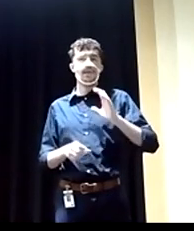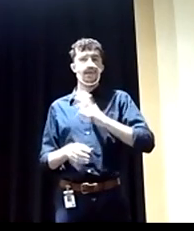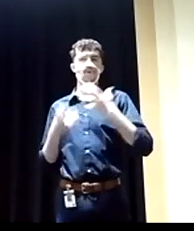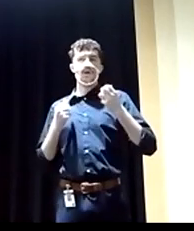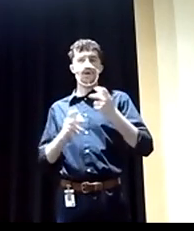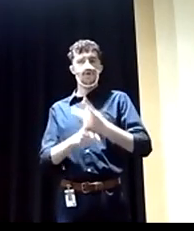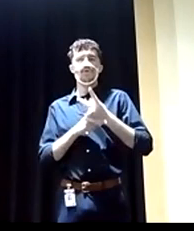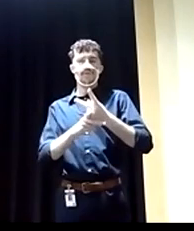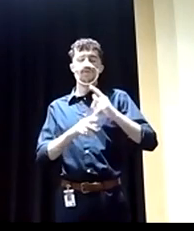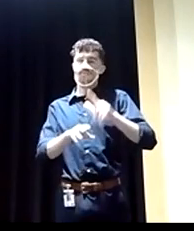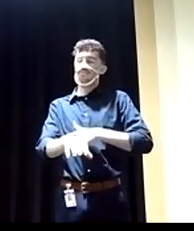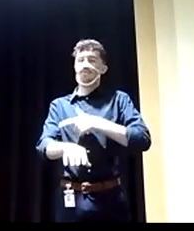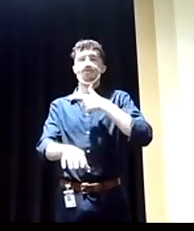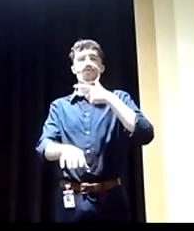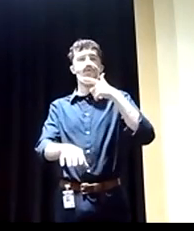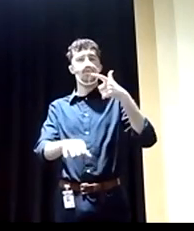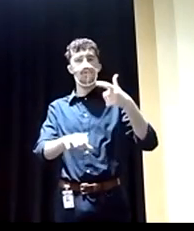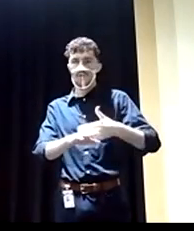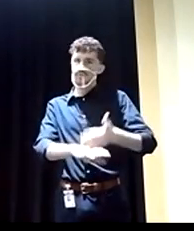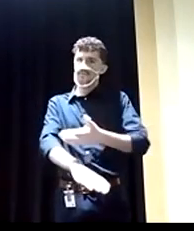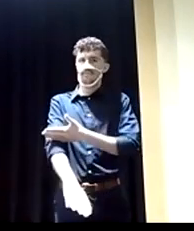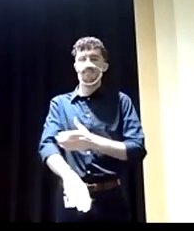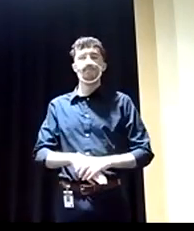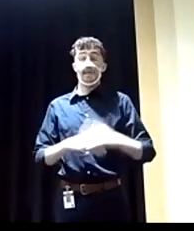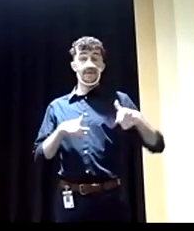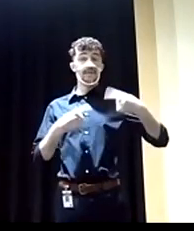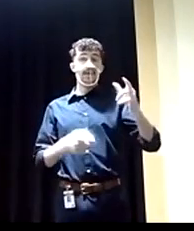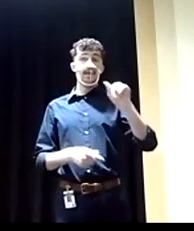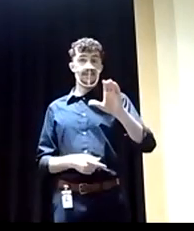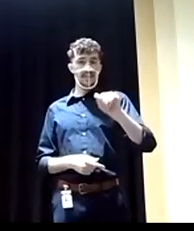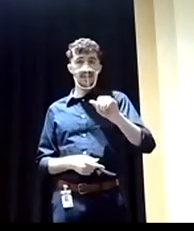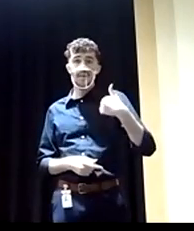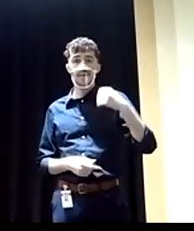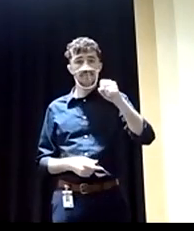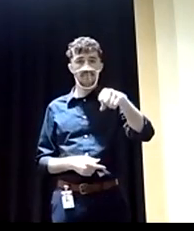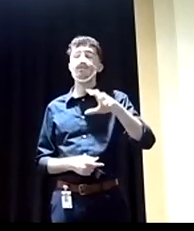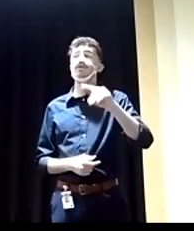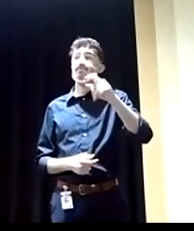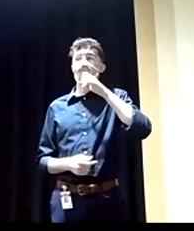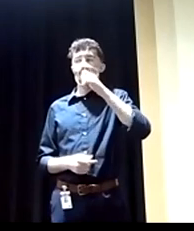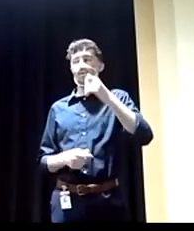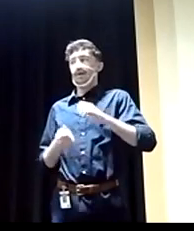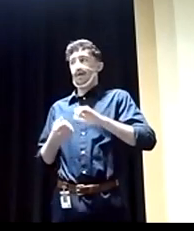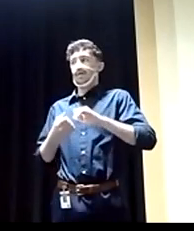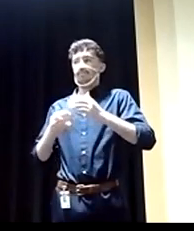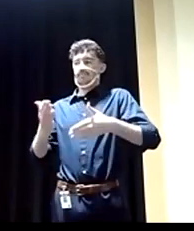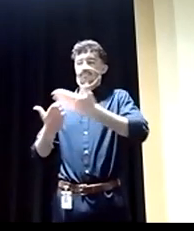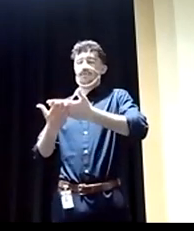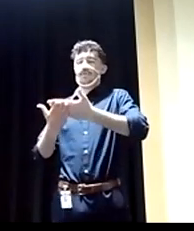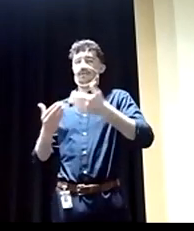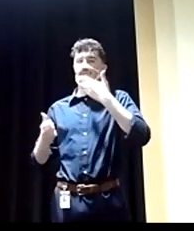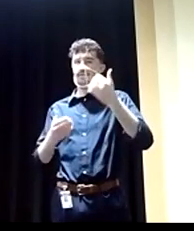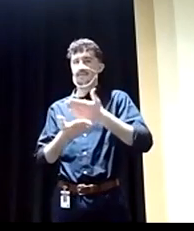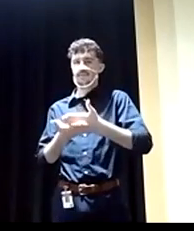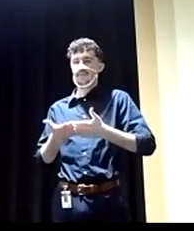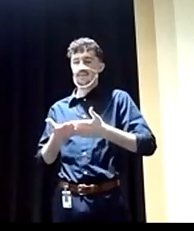come a long way. First of all, was a strong supporter of the Affordable Care Act. However, we are not where we should be. I support, frankly, more